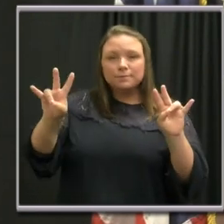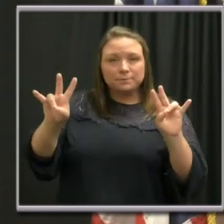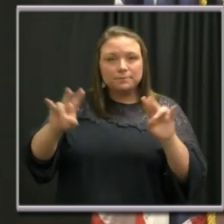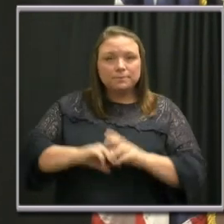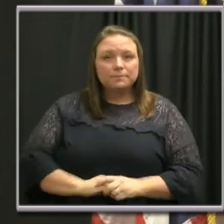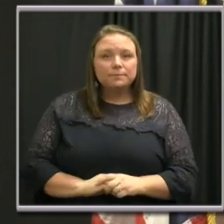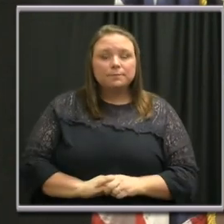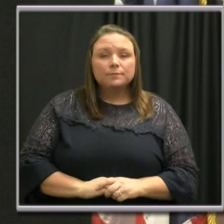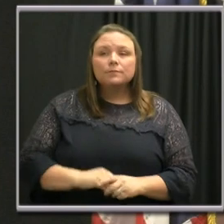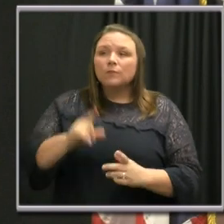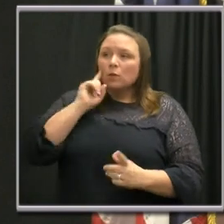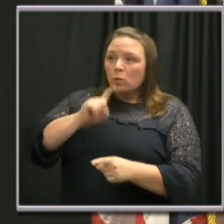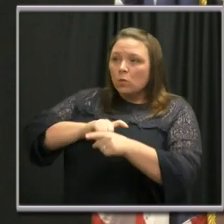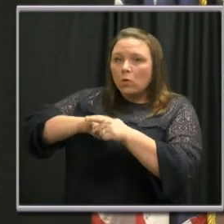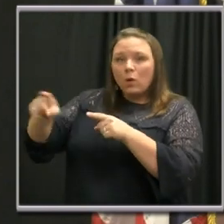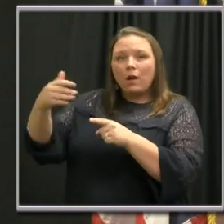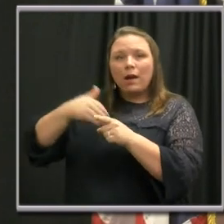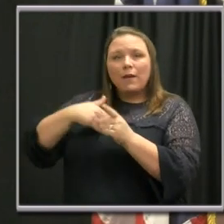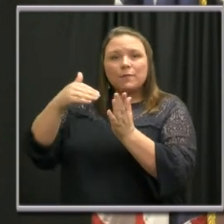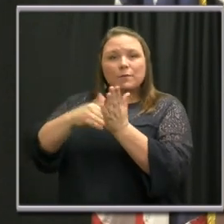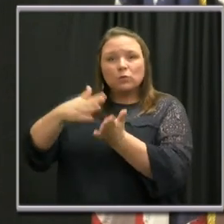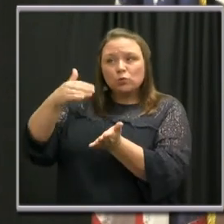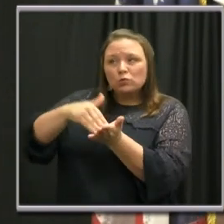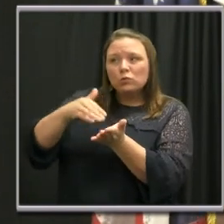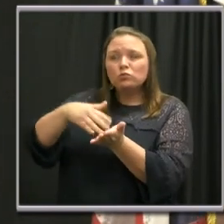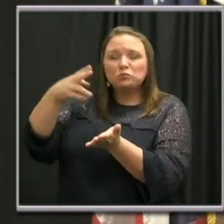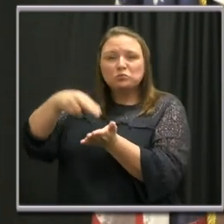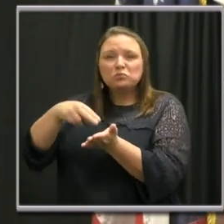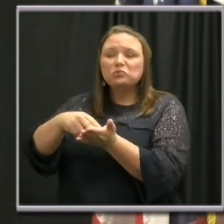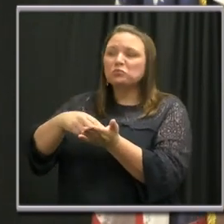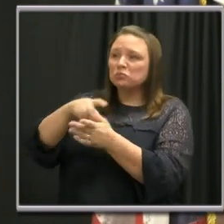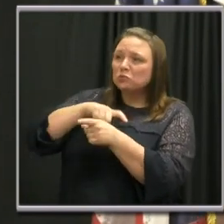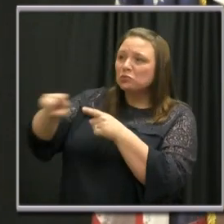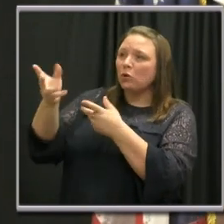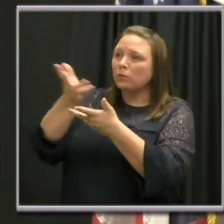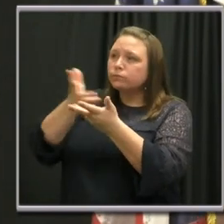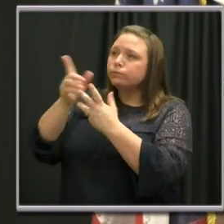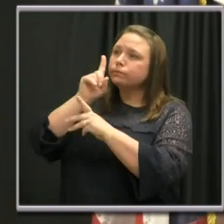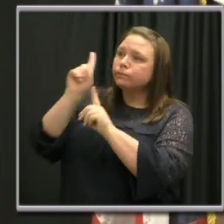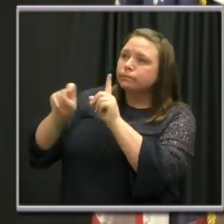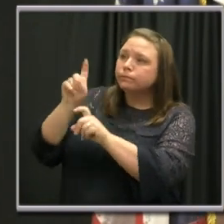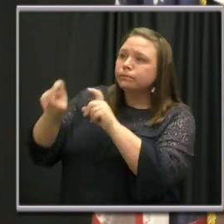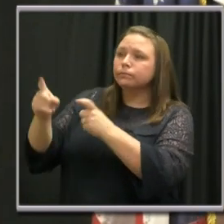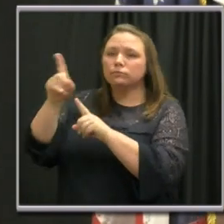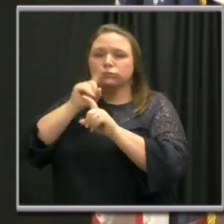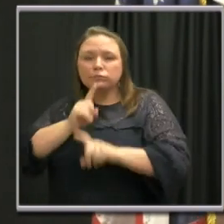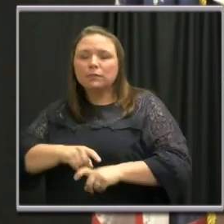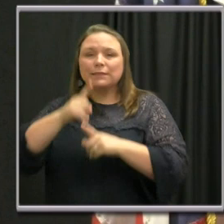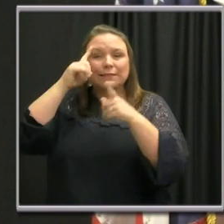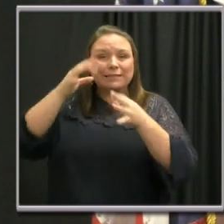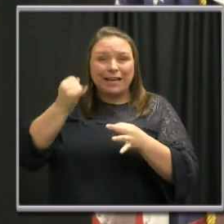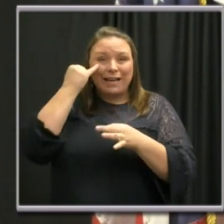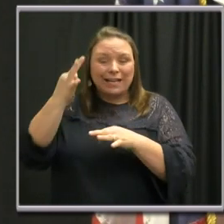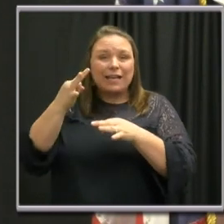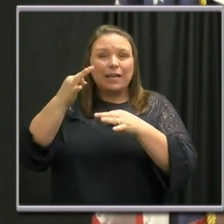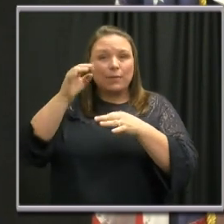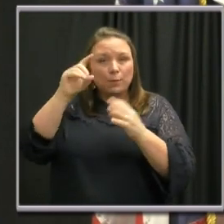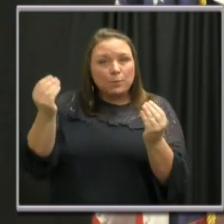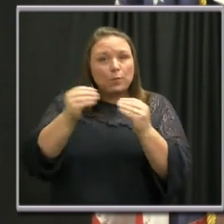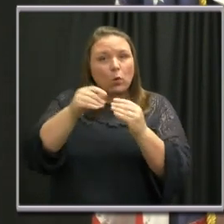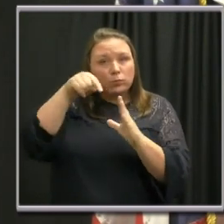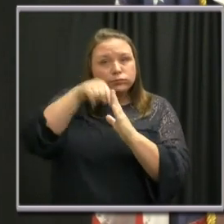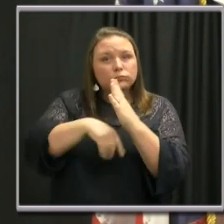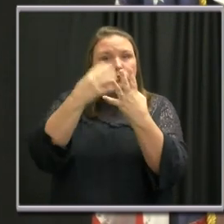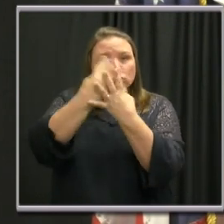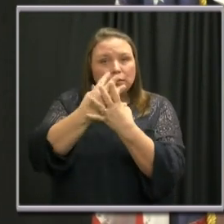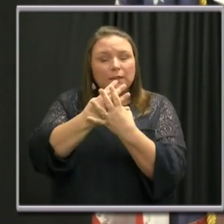You will be connected to the medical personnel who will answer your questions and determine if you need additional screening. If you do, you will be referred